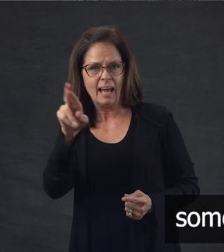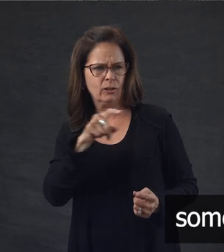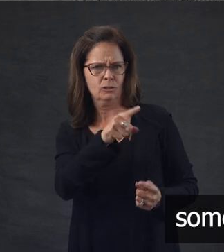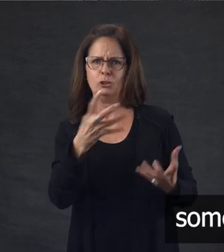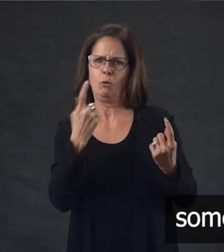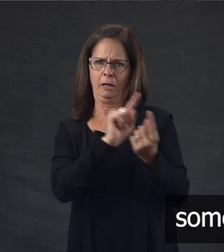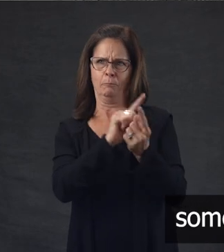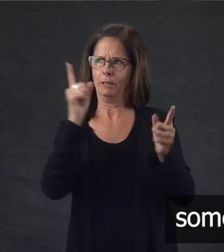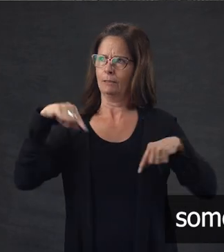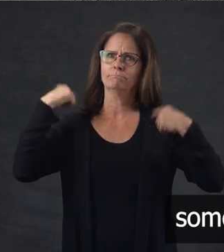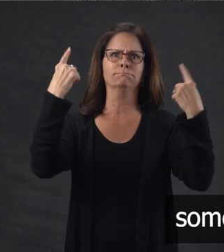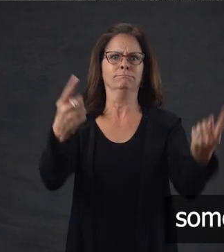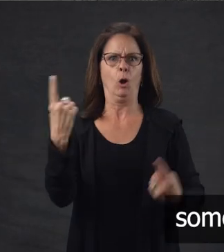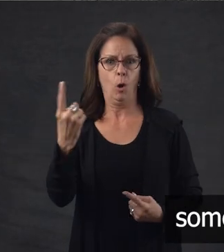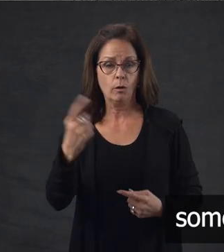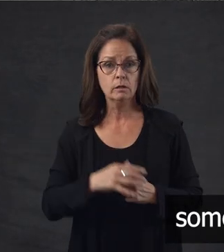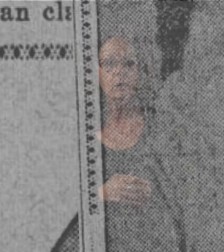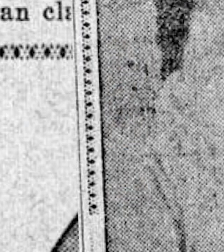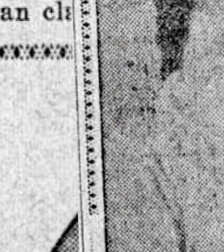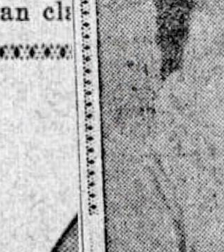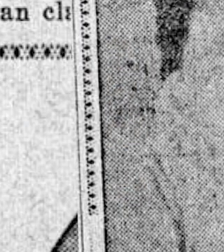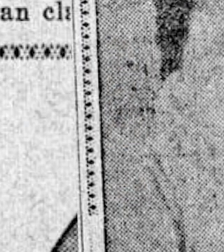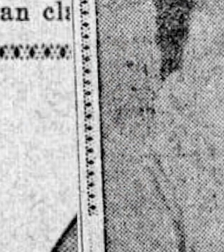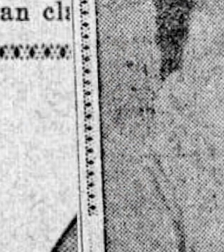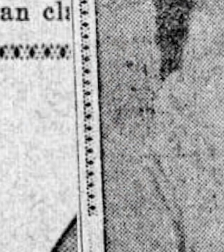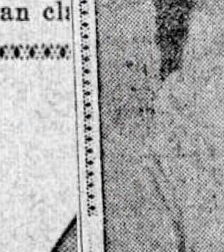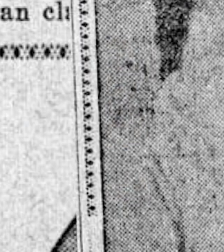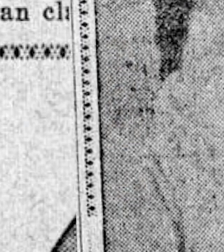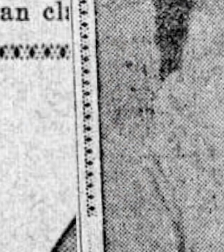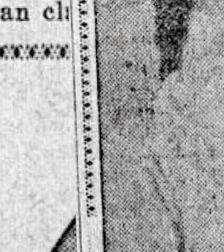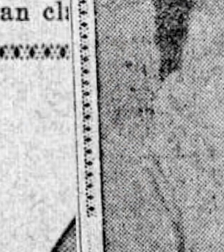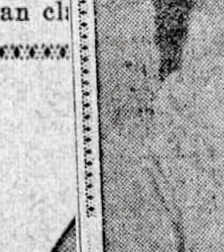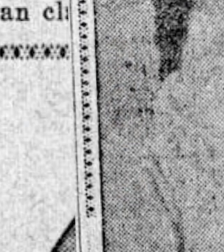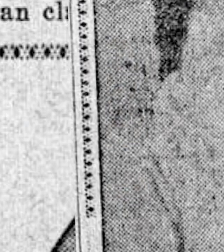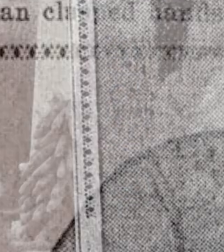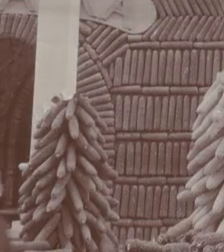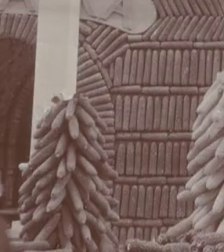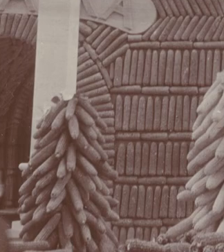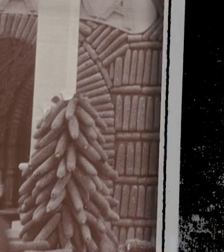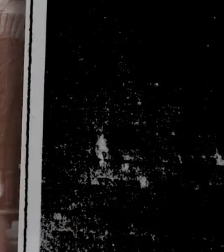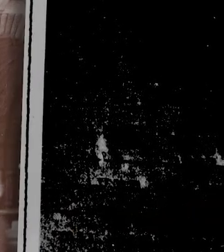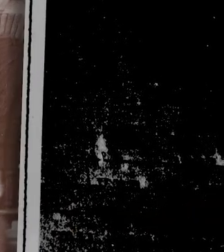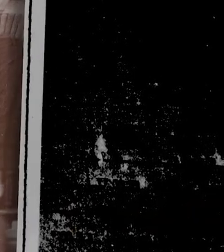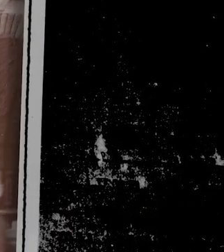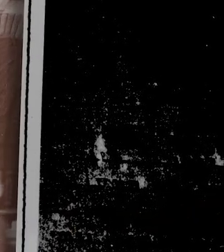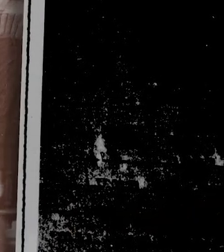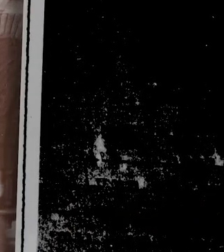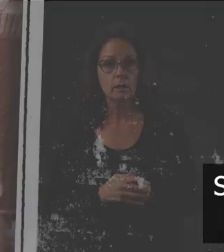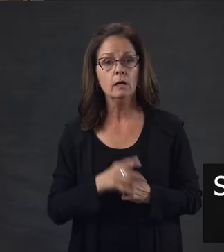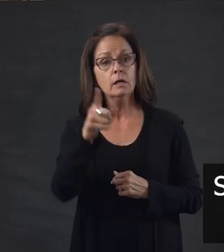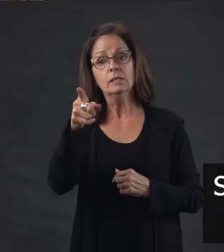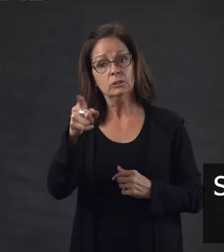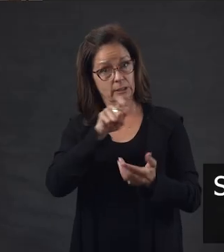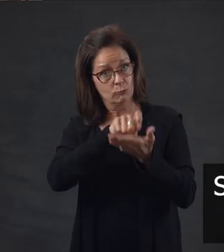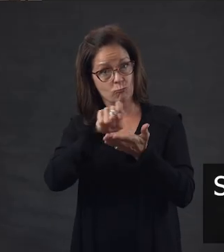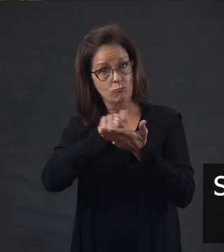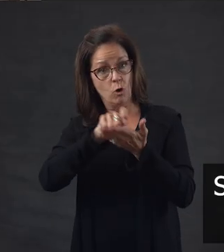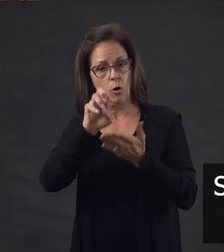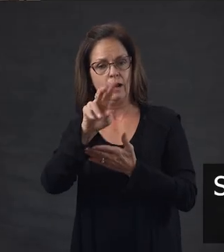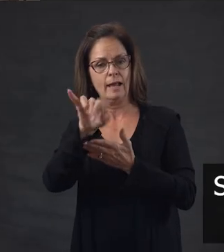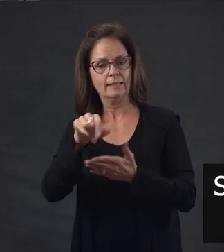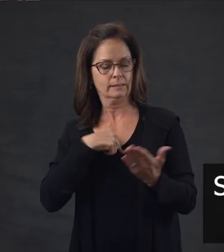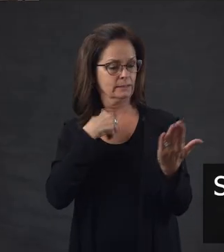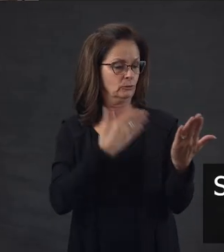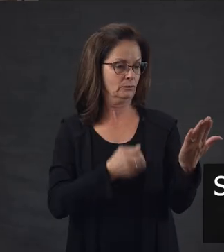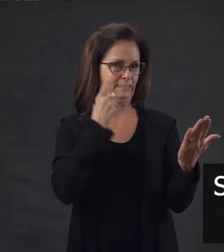something she had always wanted to do. Individual photos, Lottie Sullivan and Helen Keller. Newspaper article, Lottie's essay. She wrote an essay